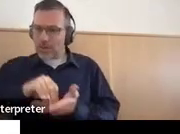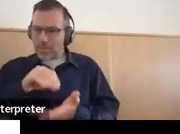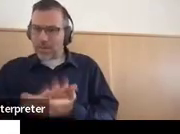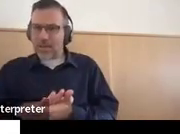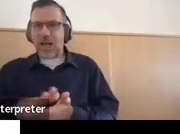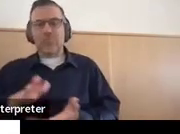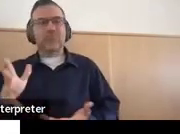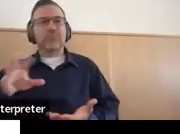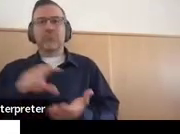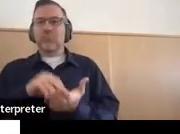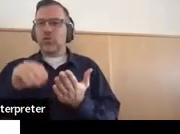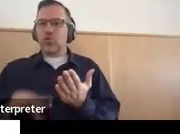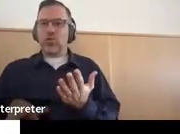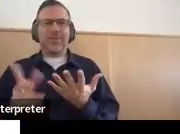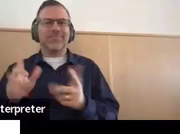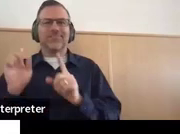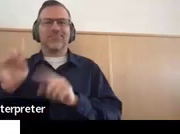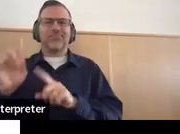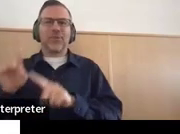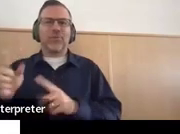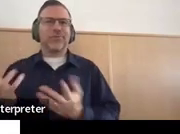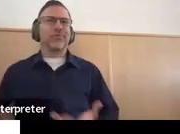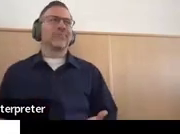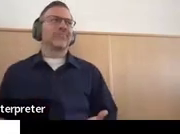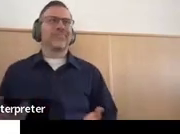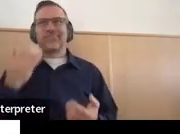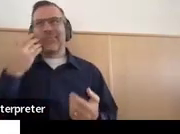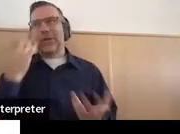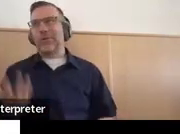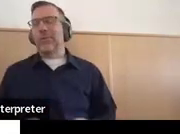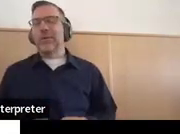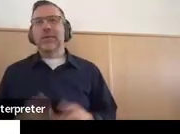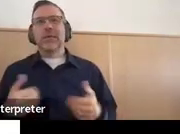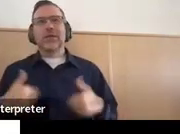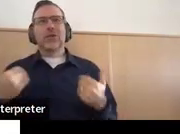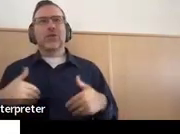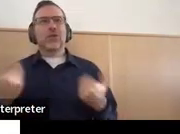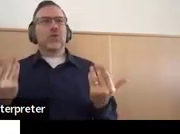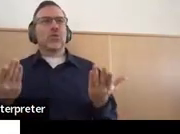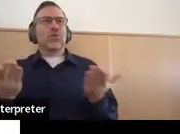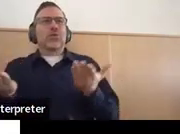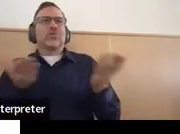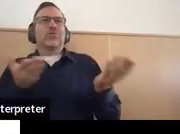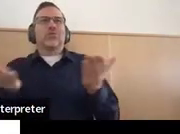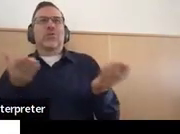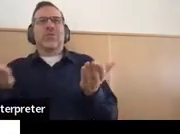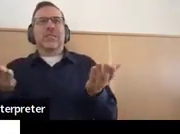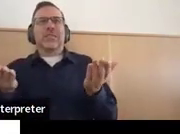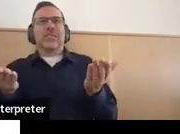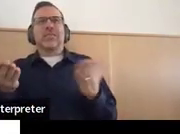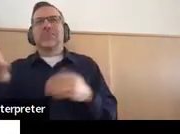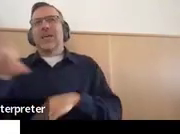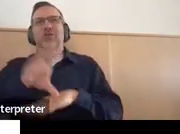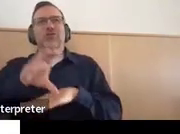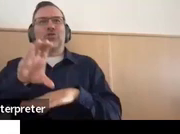I don't know, youth services at church with their family, for example. And